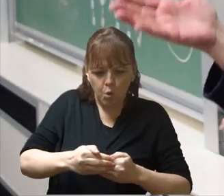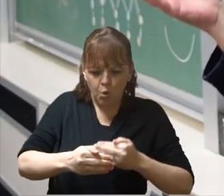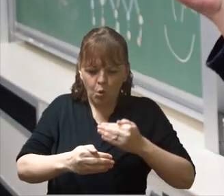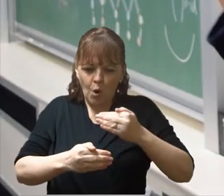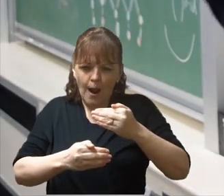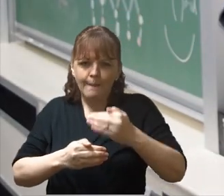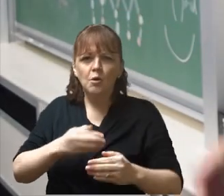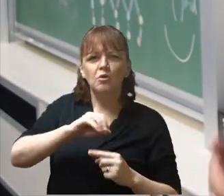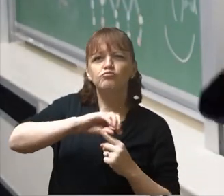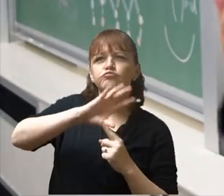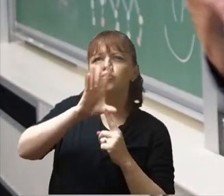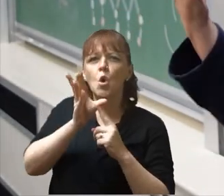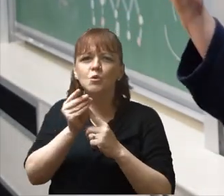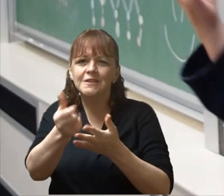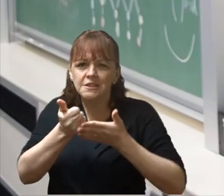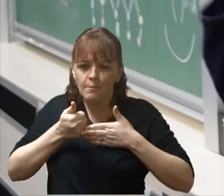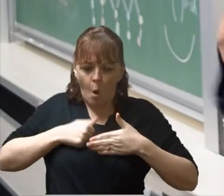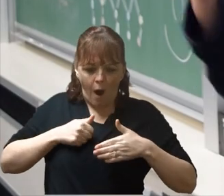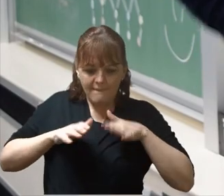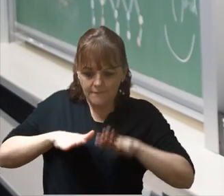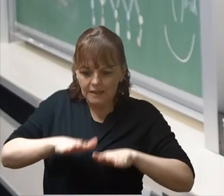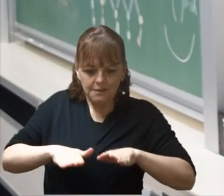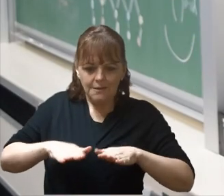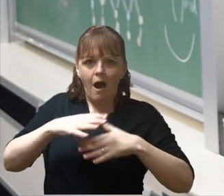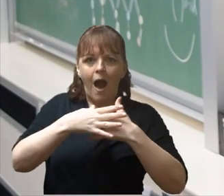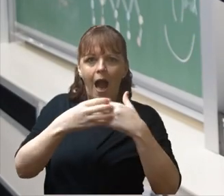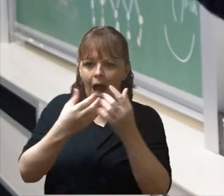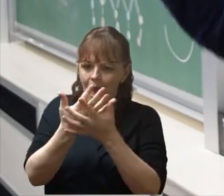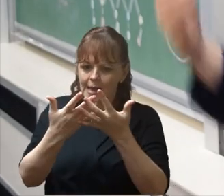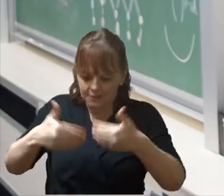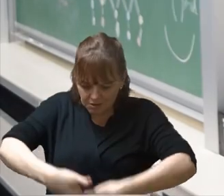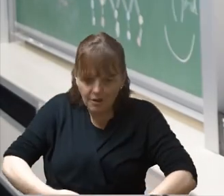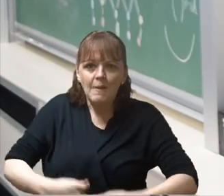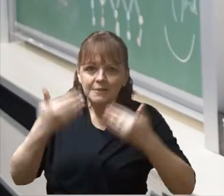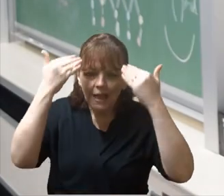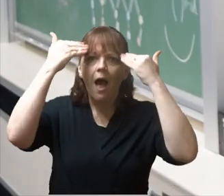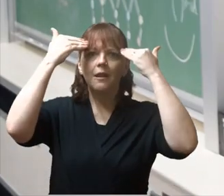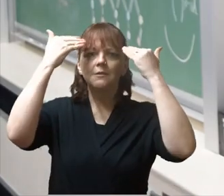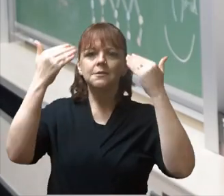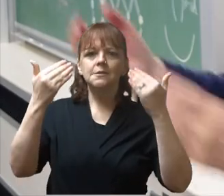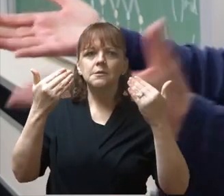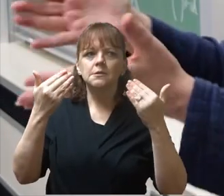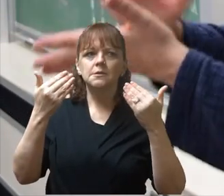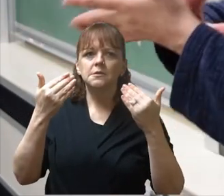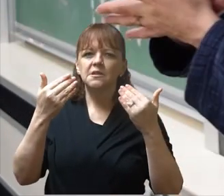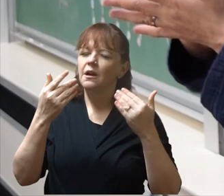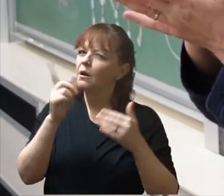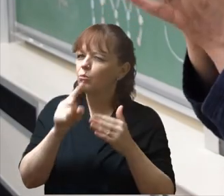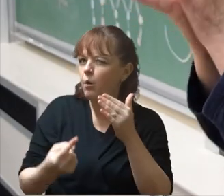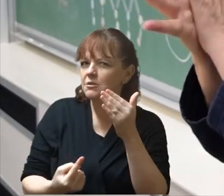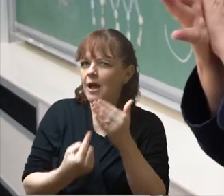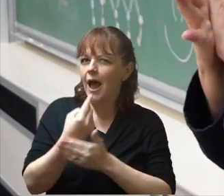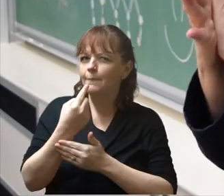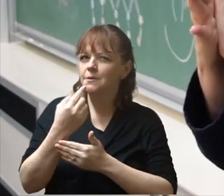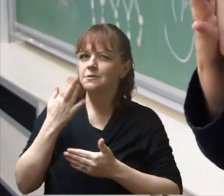Cut everywhere. Our feet, our hands, our stomachs, and heads. But what happens when things go